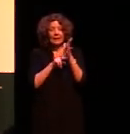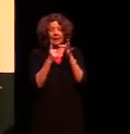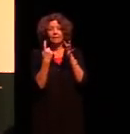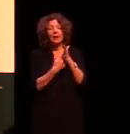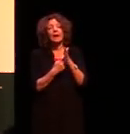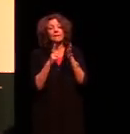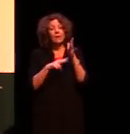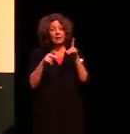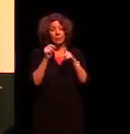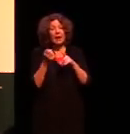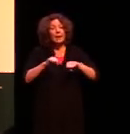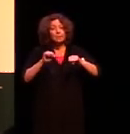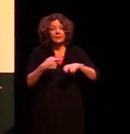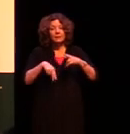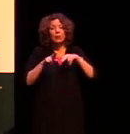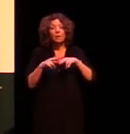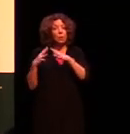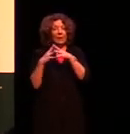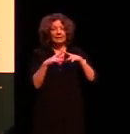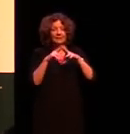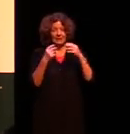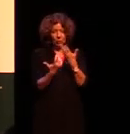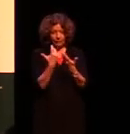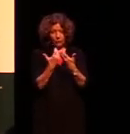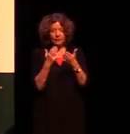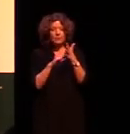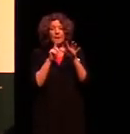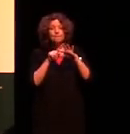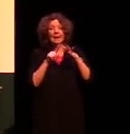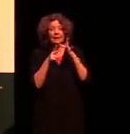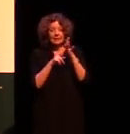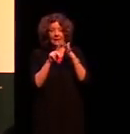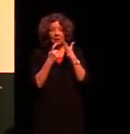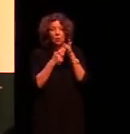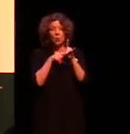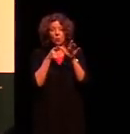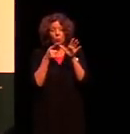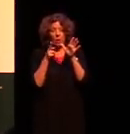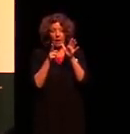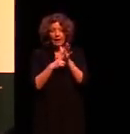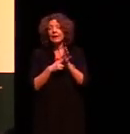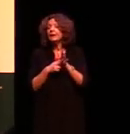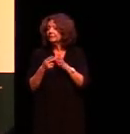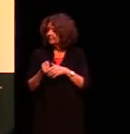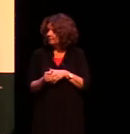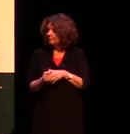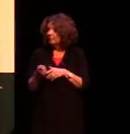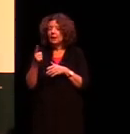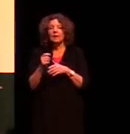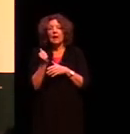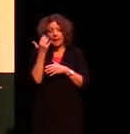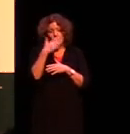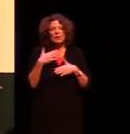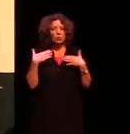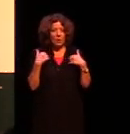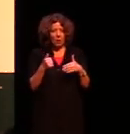President of Western Sydney University. Maxine Ryan, of Trapeze, Aboriginal